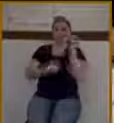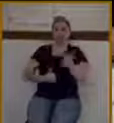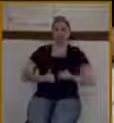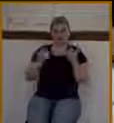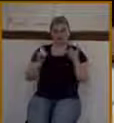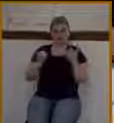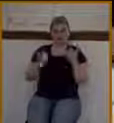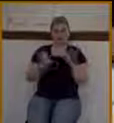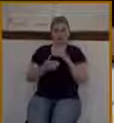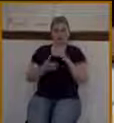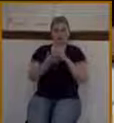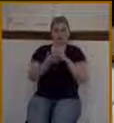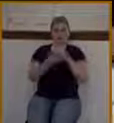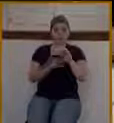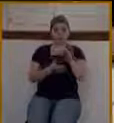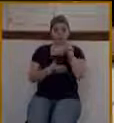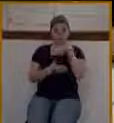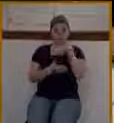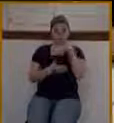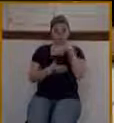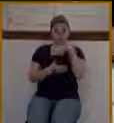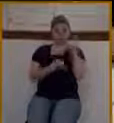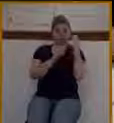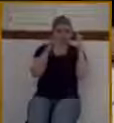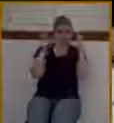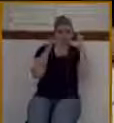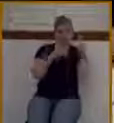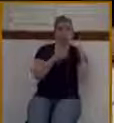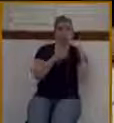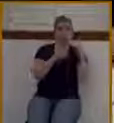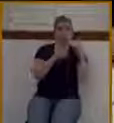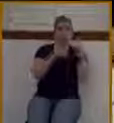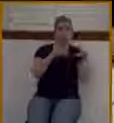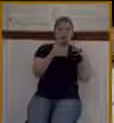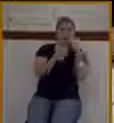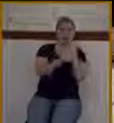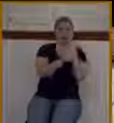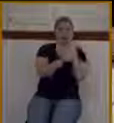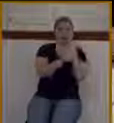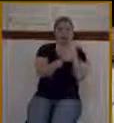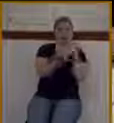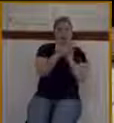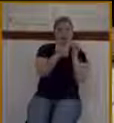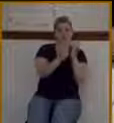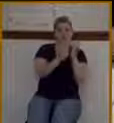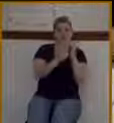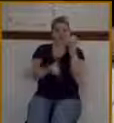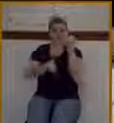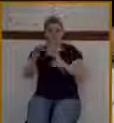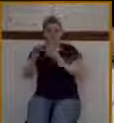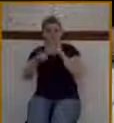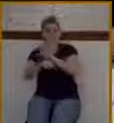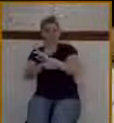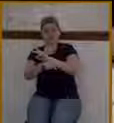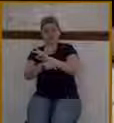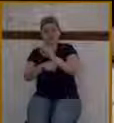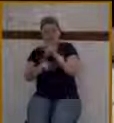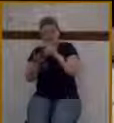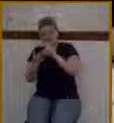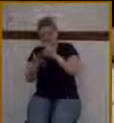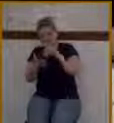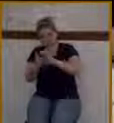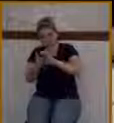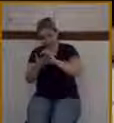chapters in Mark focus on three years of Jesus' earthly ministry, but the last six chapters focus on